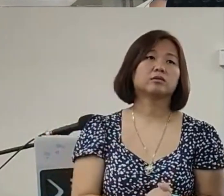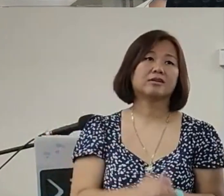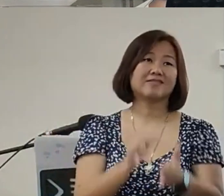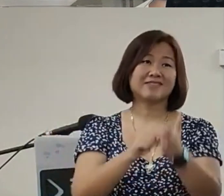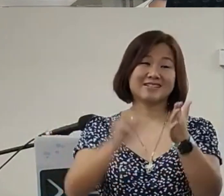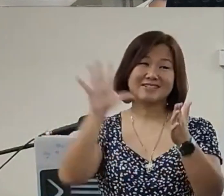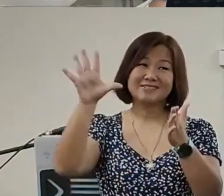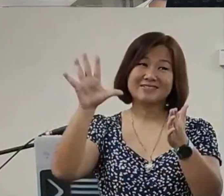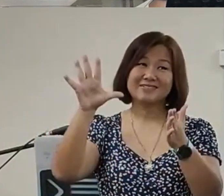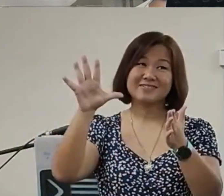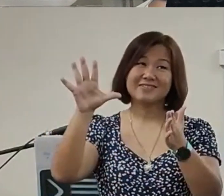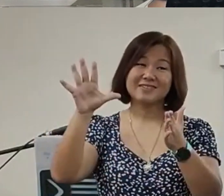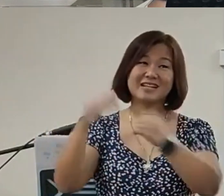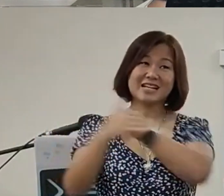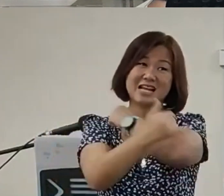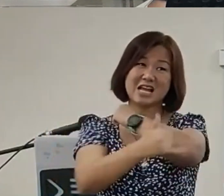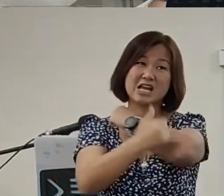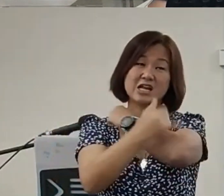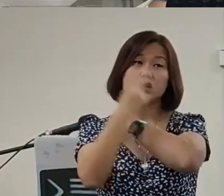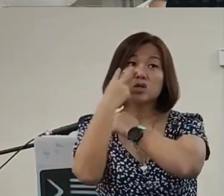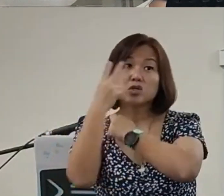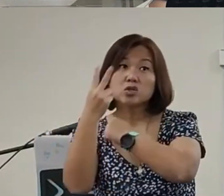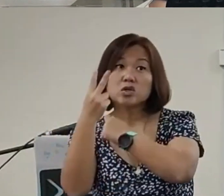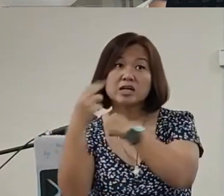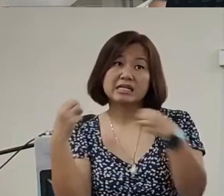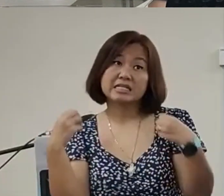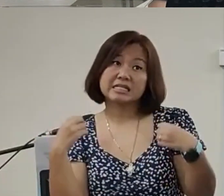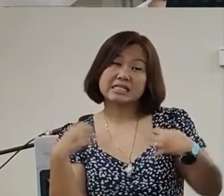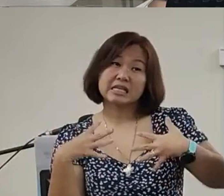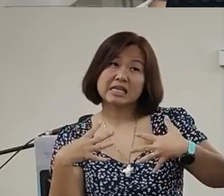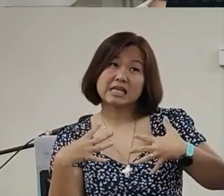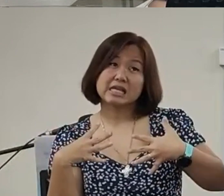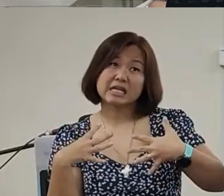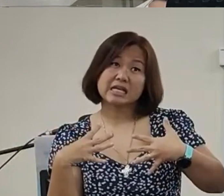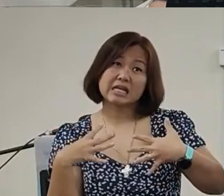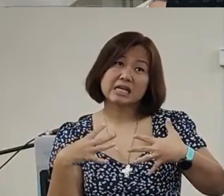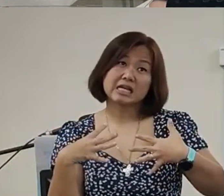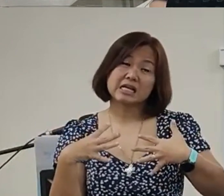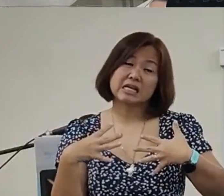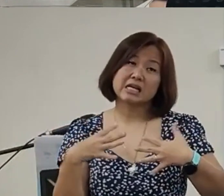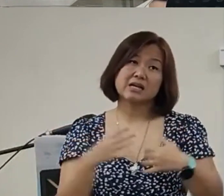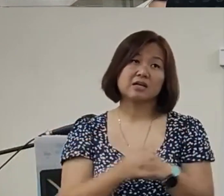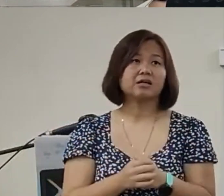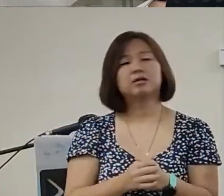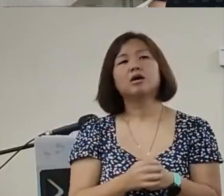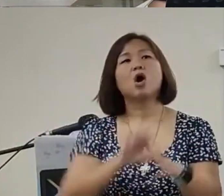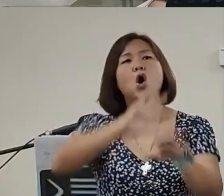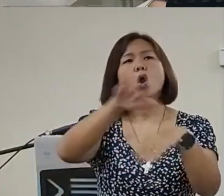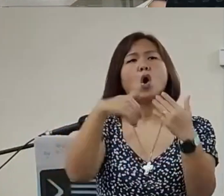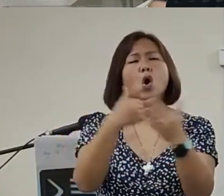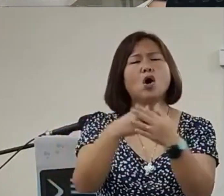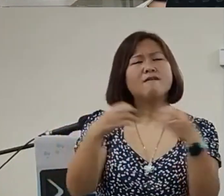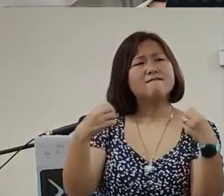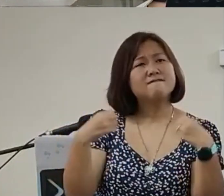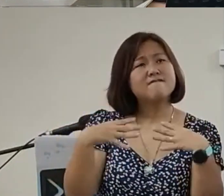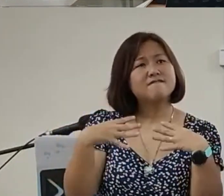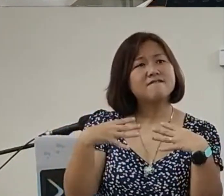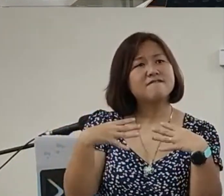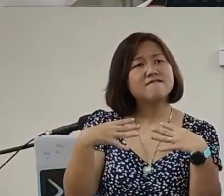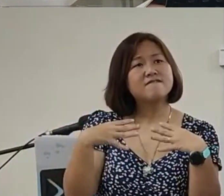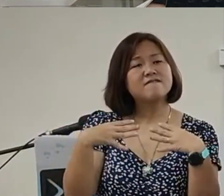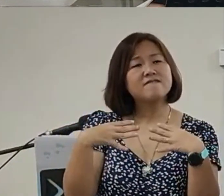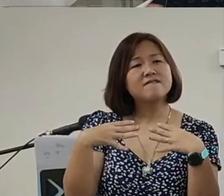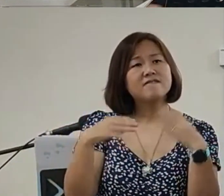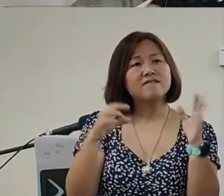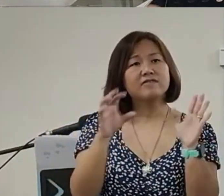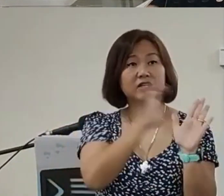the coastlandsso not just usnot us believersjust walking away